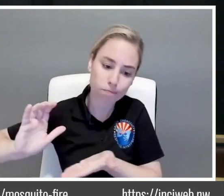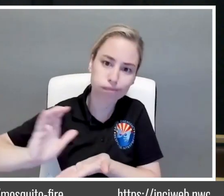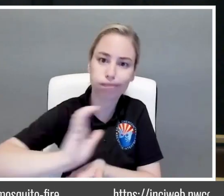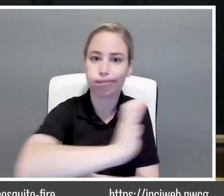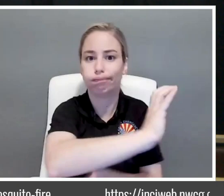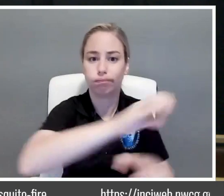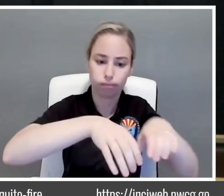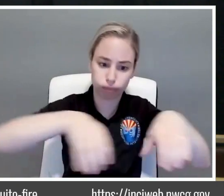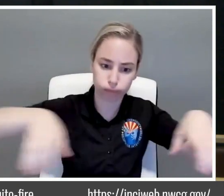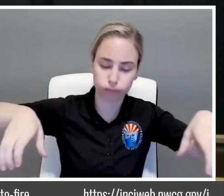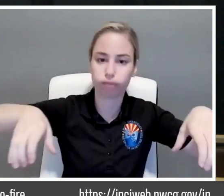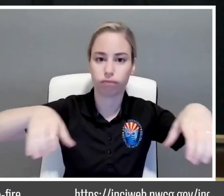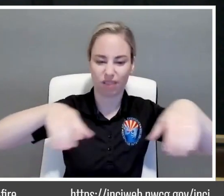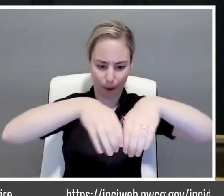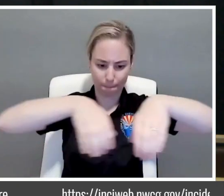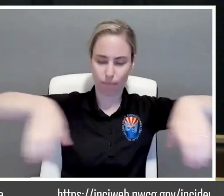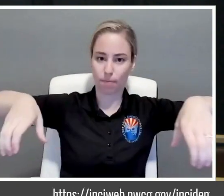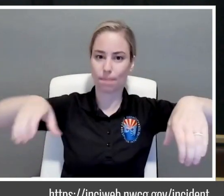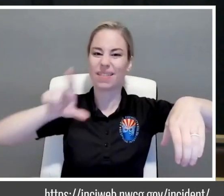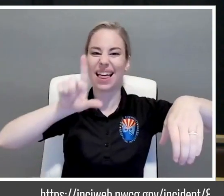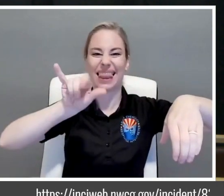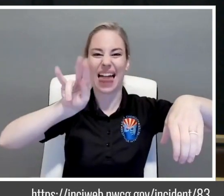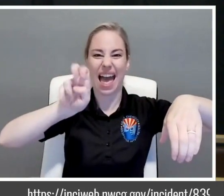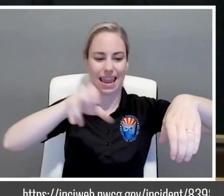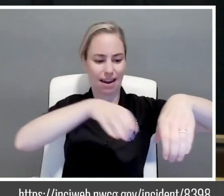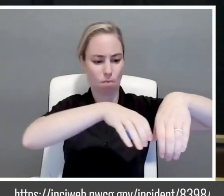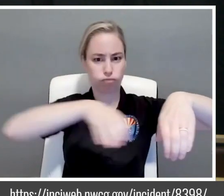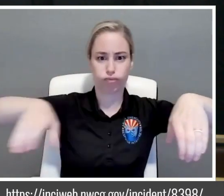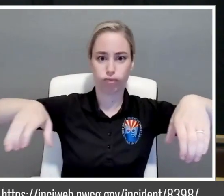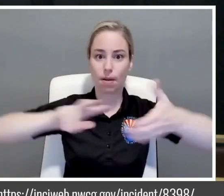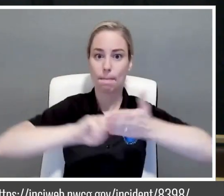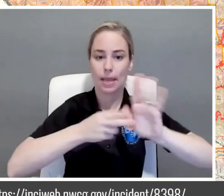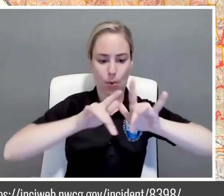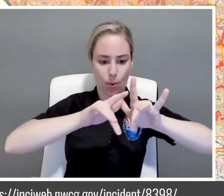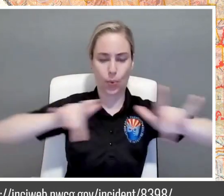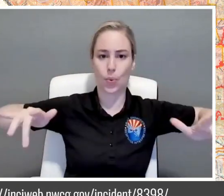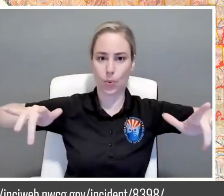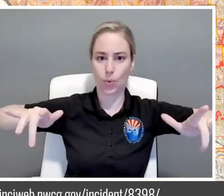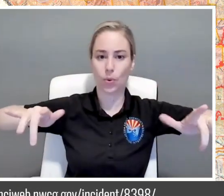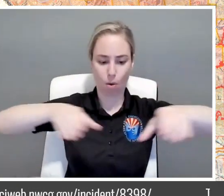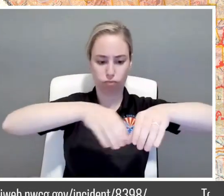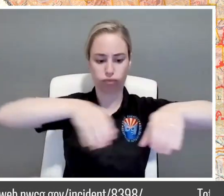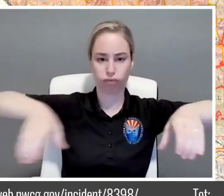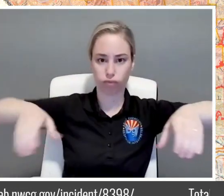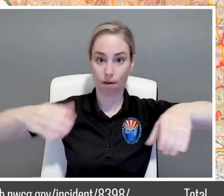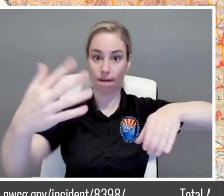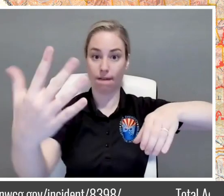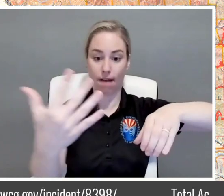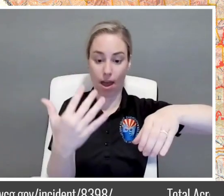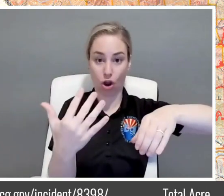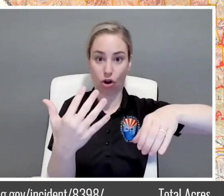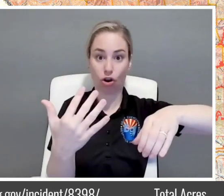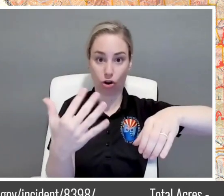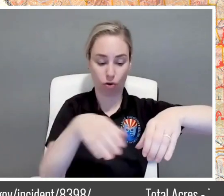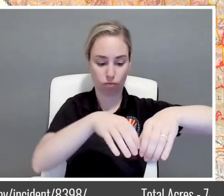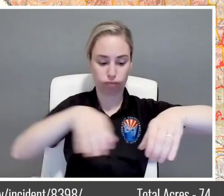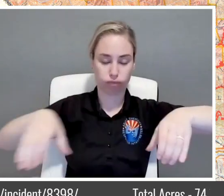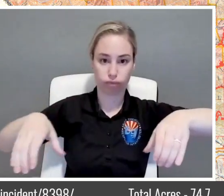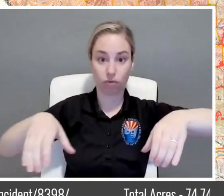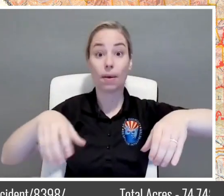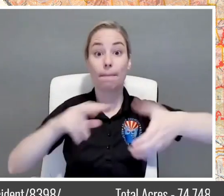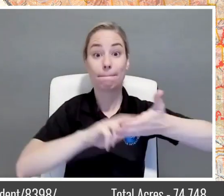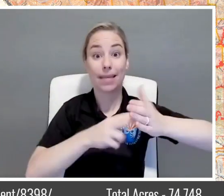makes that fire line so when we say we have lines that means that there's line on the fire's edge so there's black and then there's fire line and then there's green